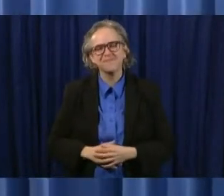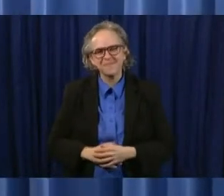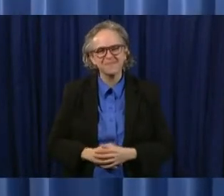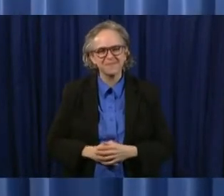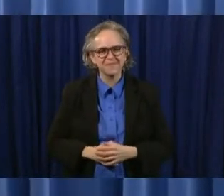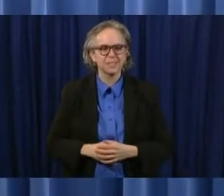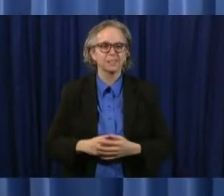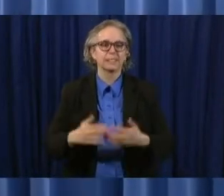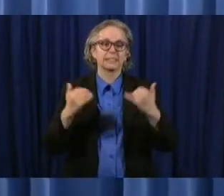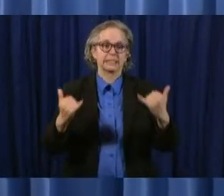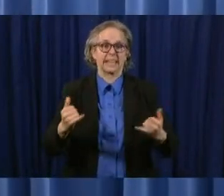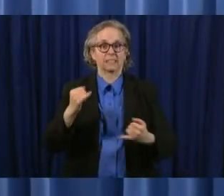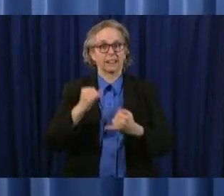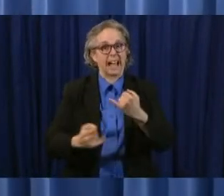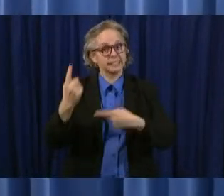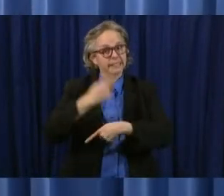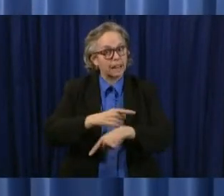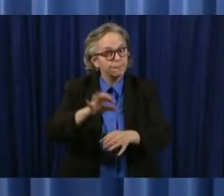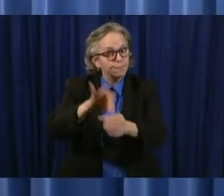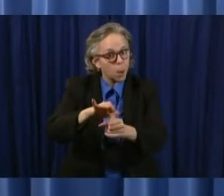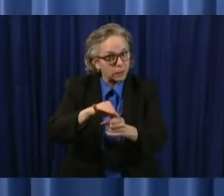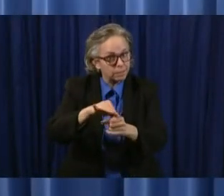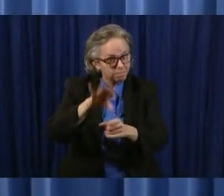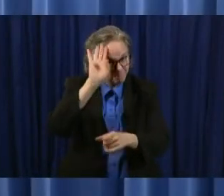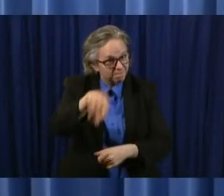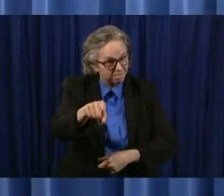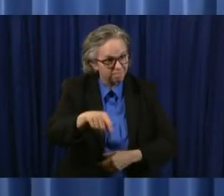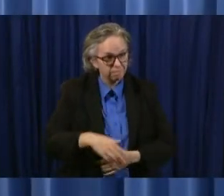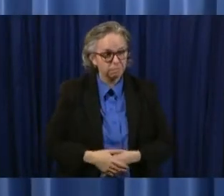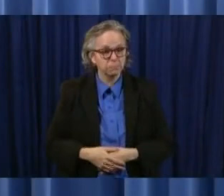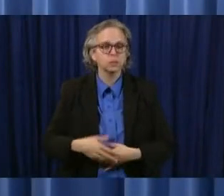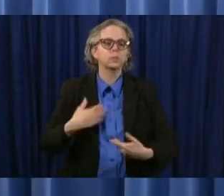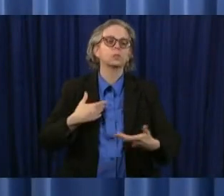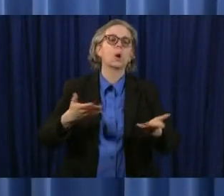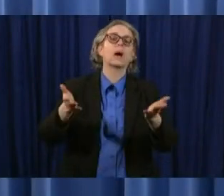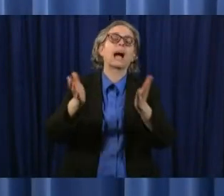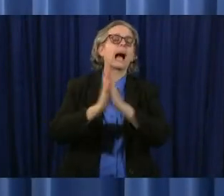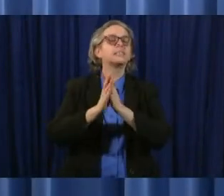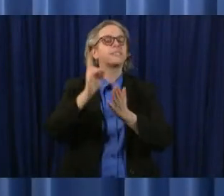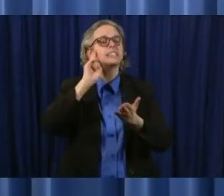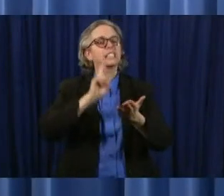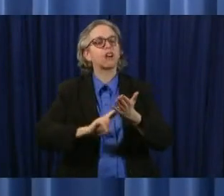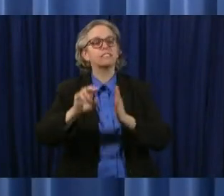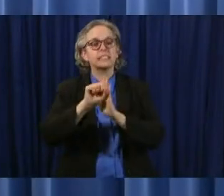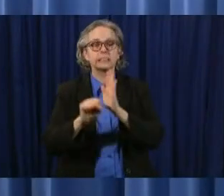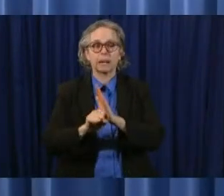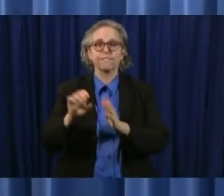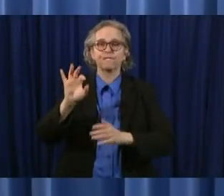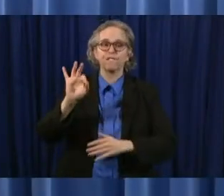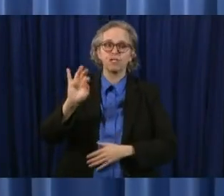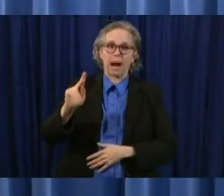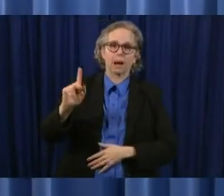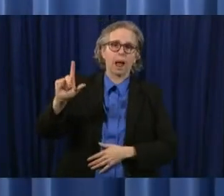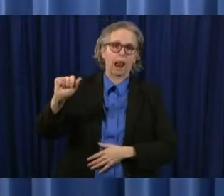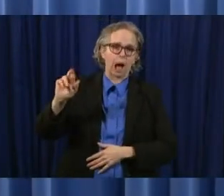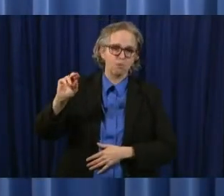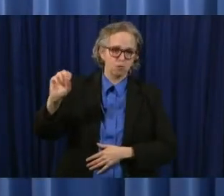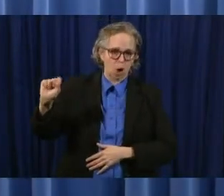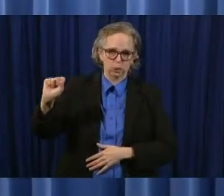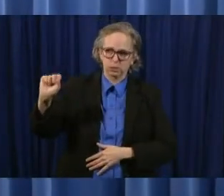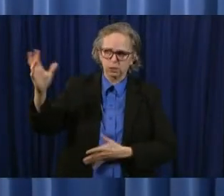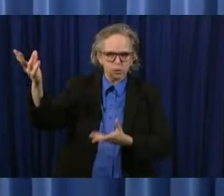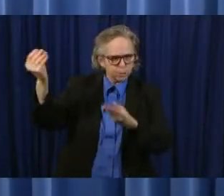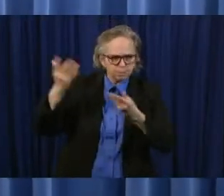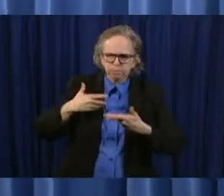and uh we want to have secretary of state frank larose to kind of give us an update we'll see if frank